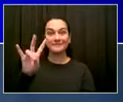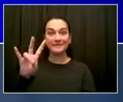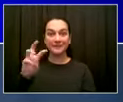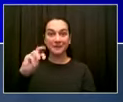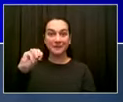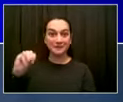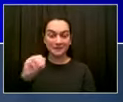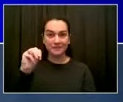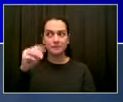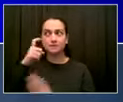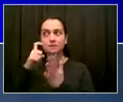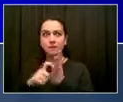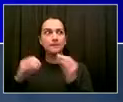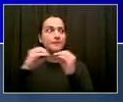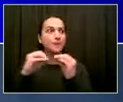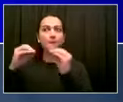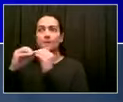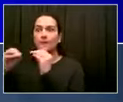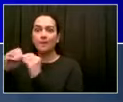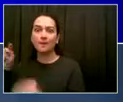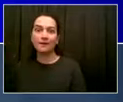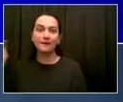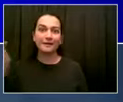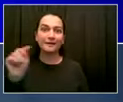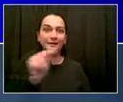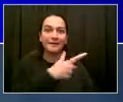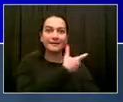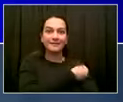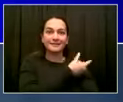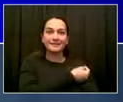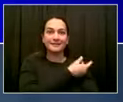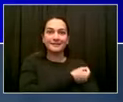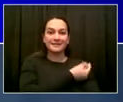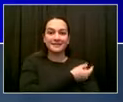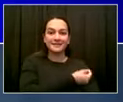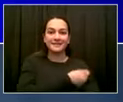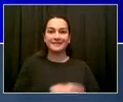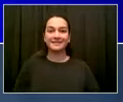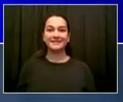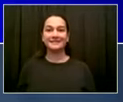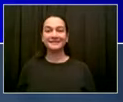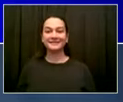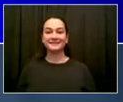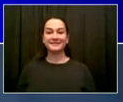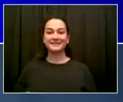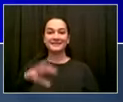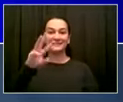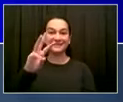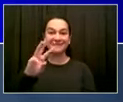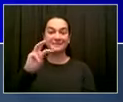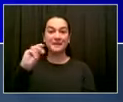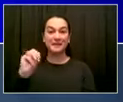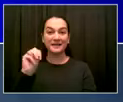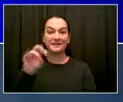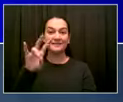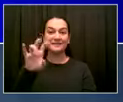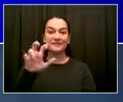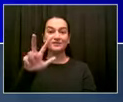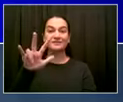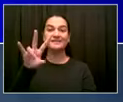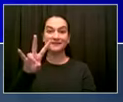as of today, from the very beginning, 6,737,641 doses administered.